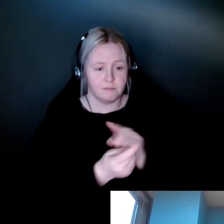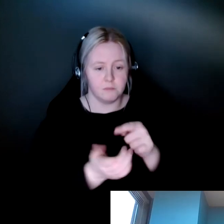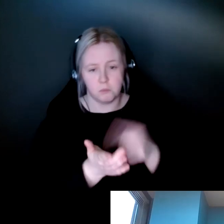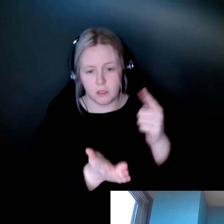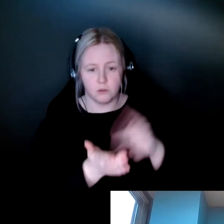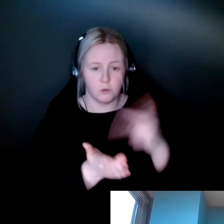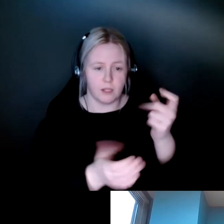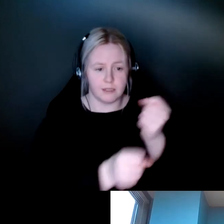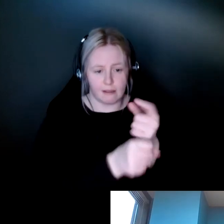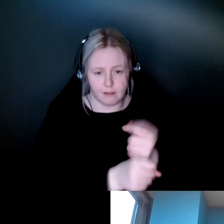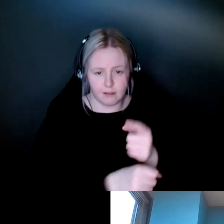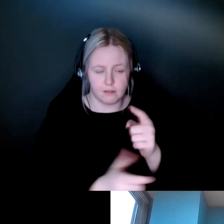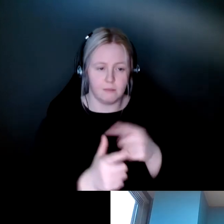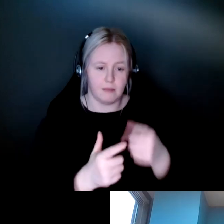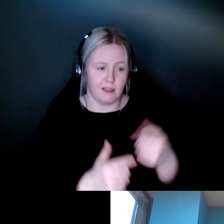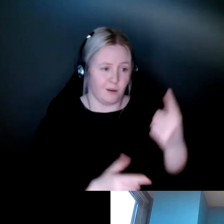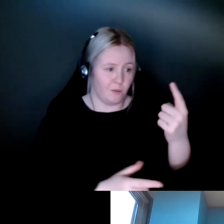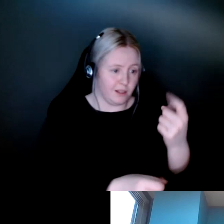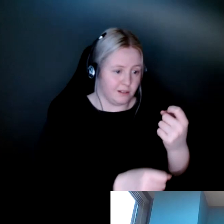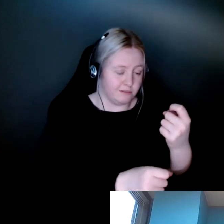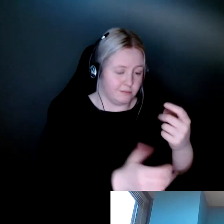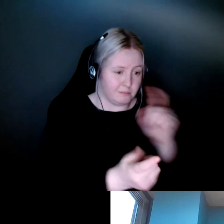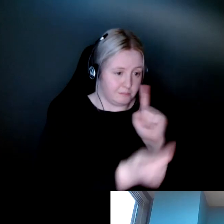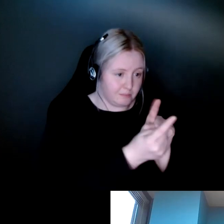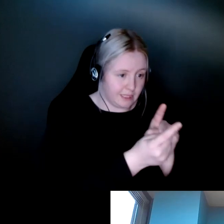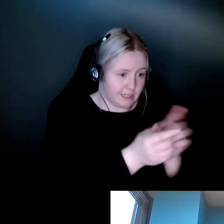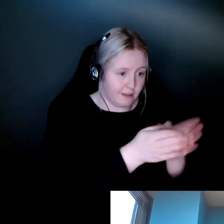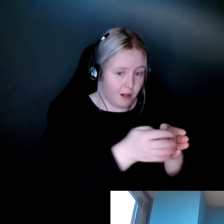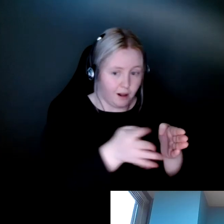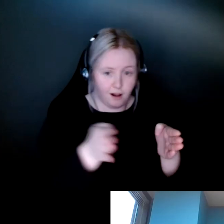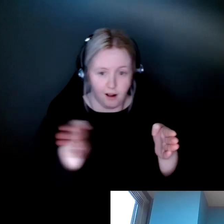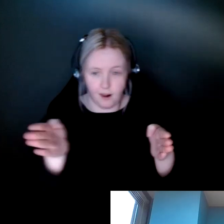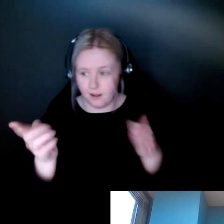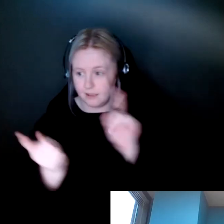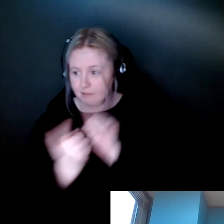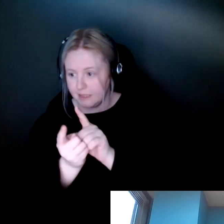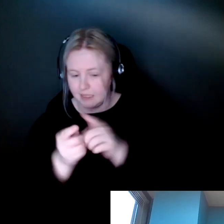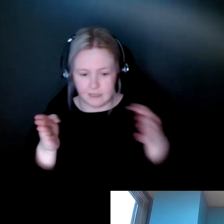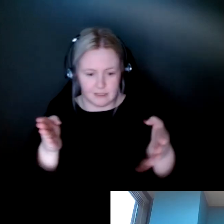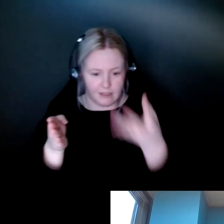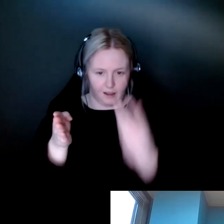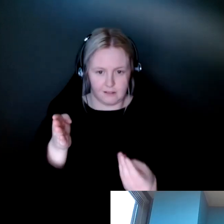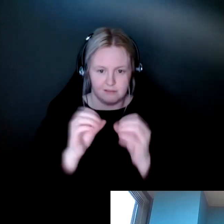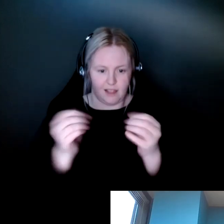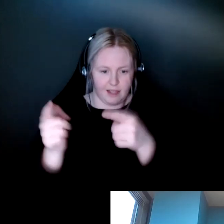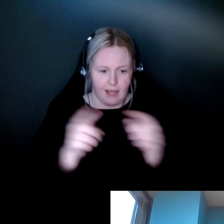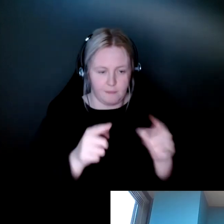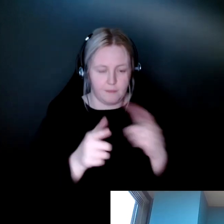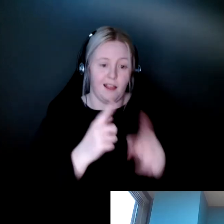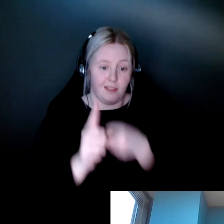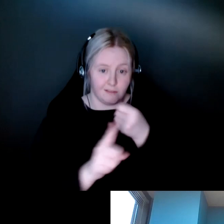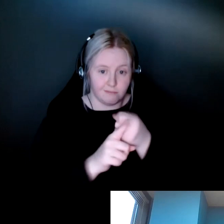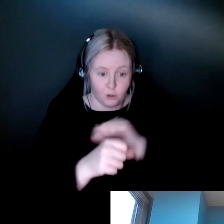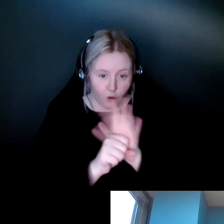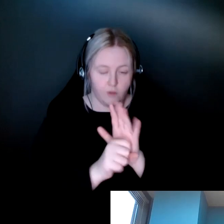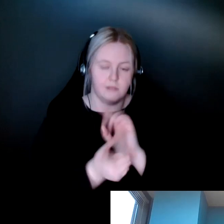big gaps between the time that we'd met and then when we had to make a lot of changes to our program and move